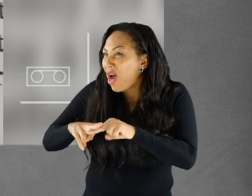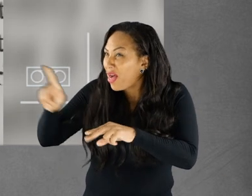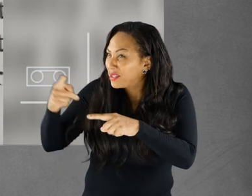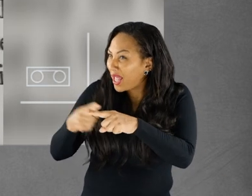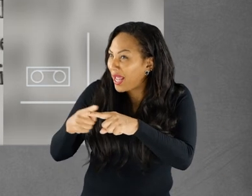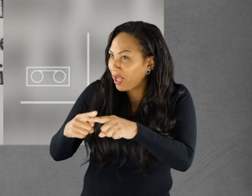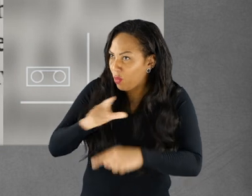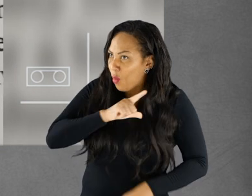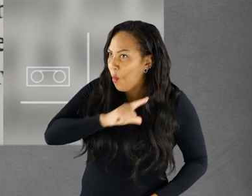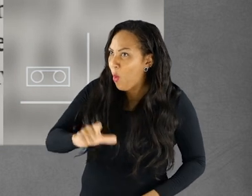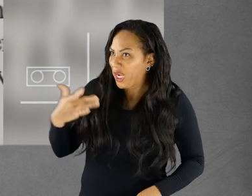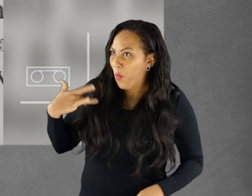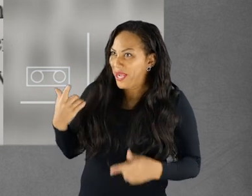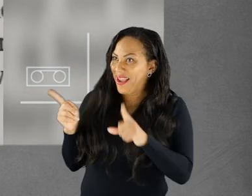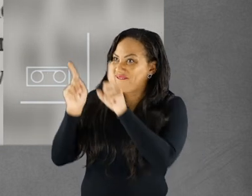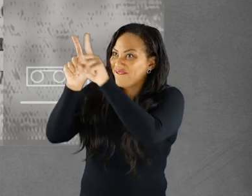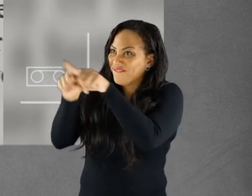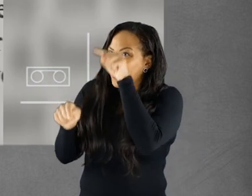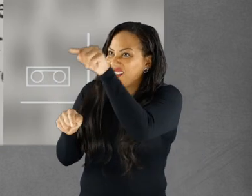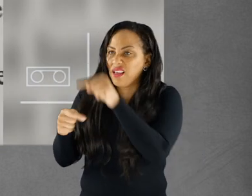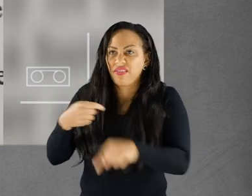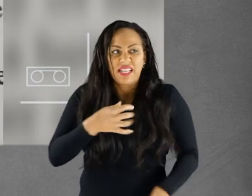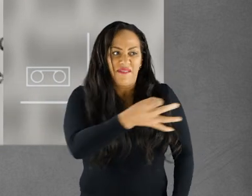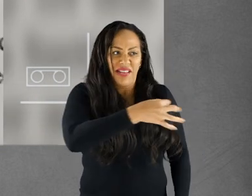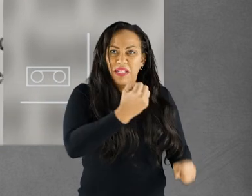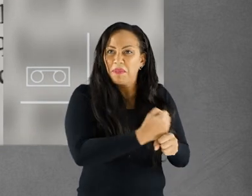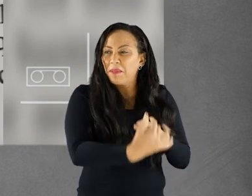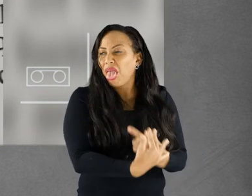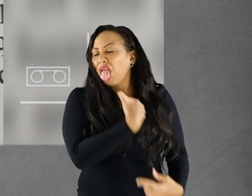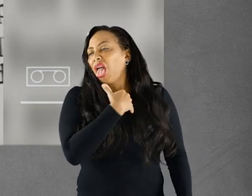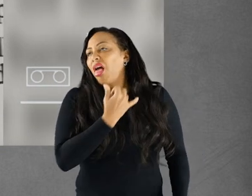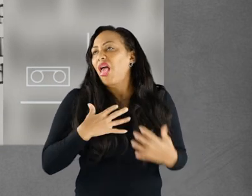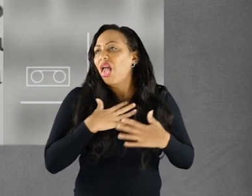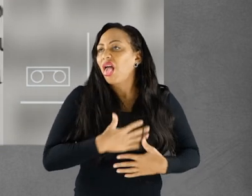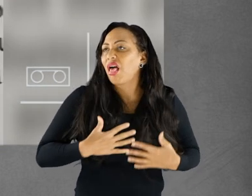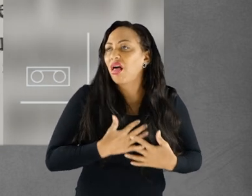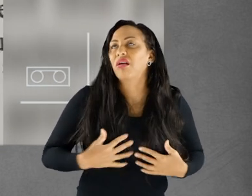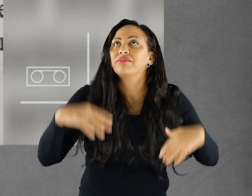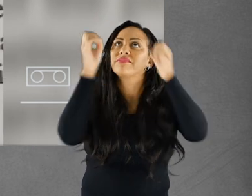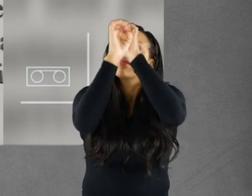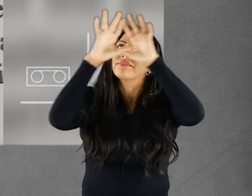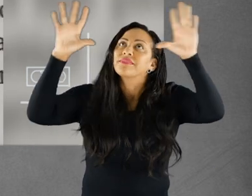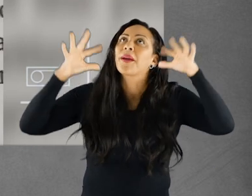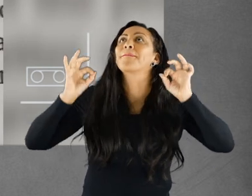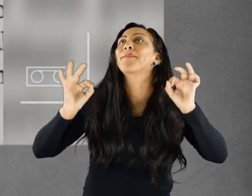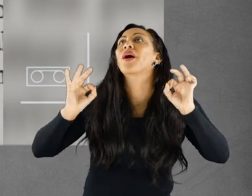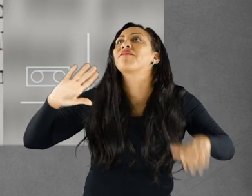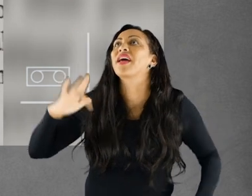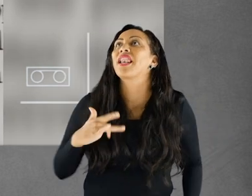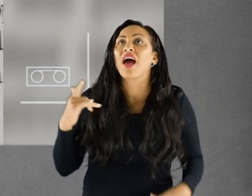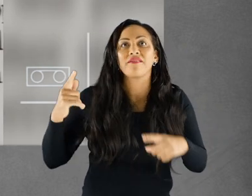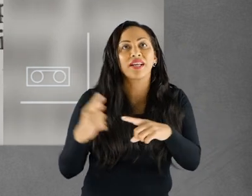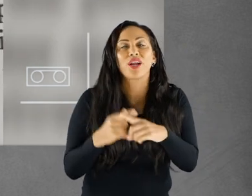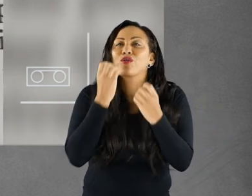in England, so why can't we go to live with him there? This village is really making me ill. Preeti visualized a perfect life in England